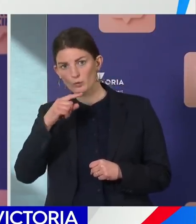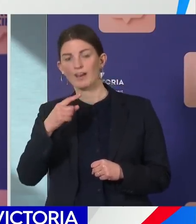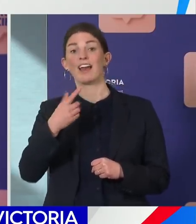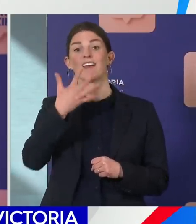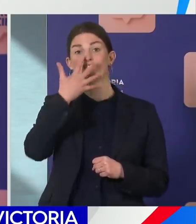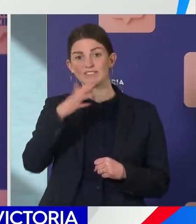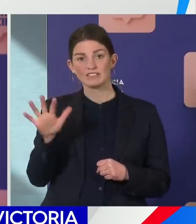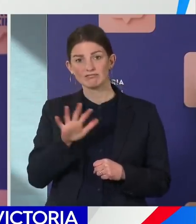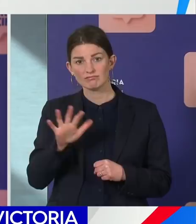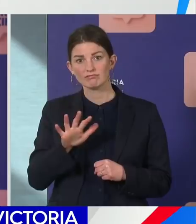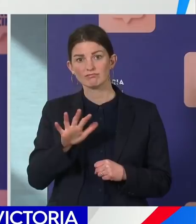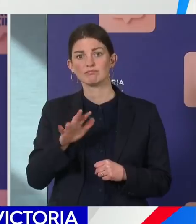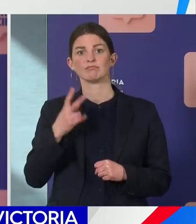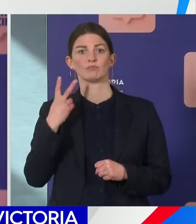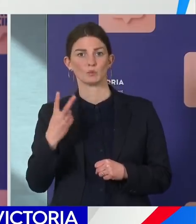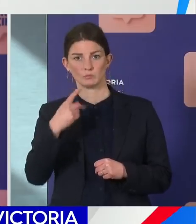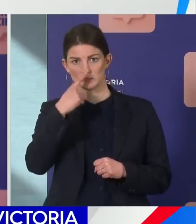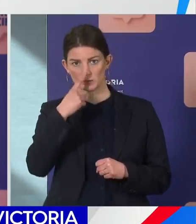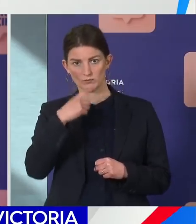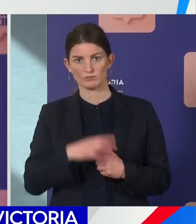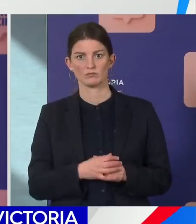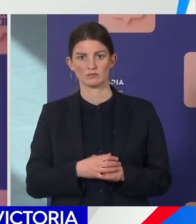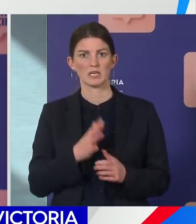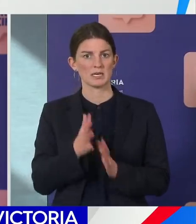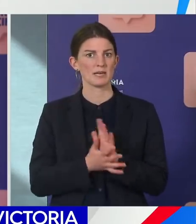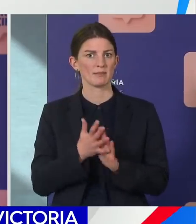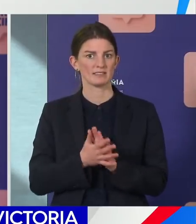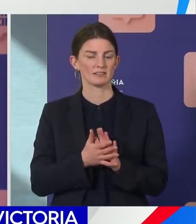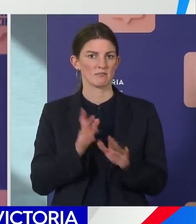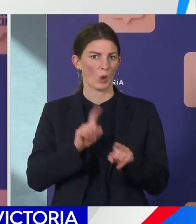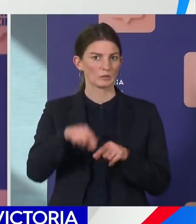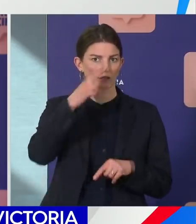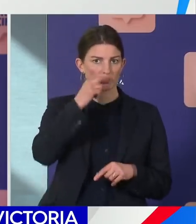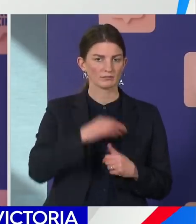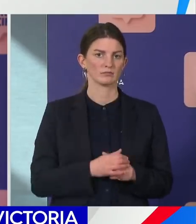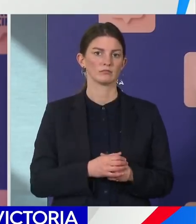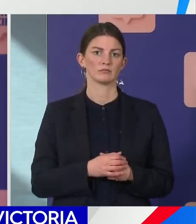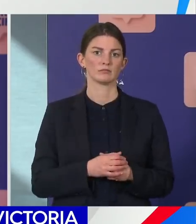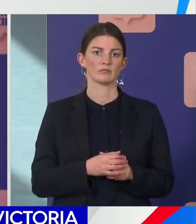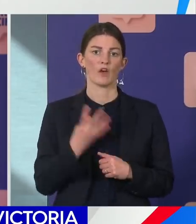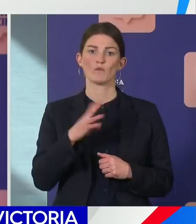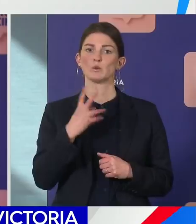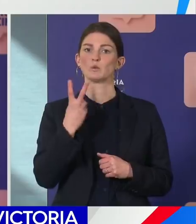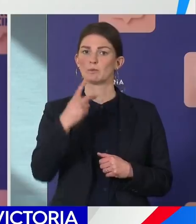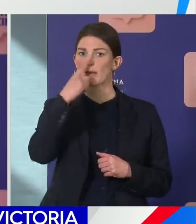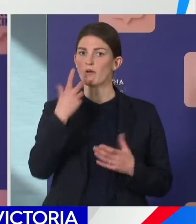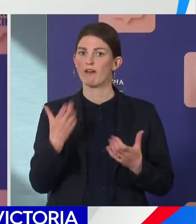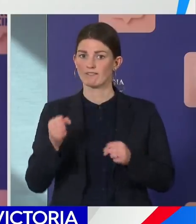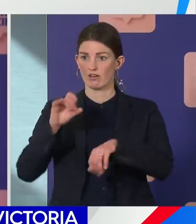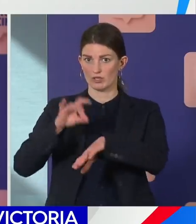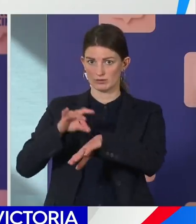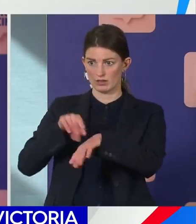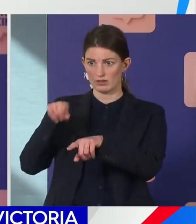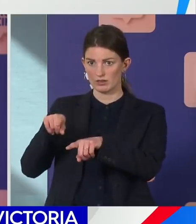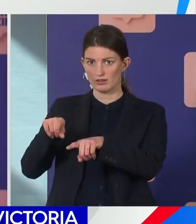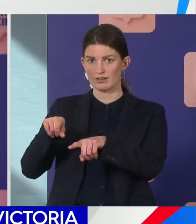a very young age profile for those in hospital. 26 of the 42 people who are in hospital are under the age of 50 and